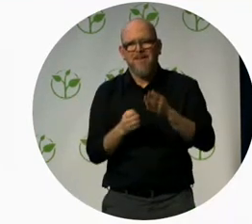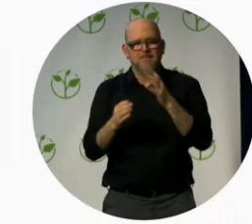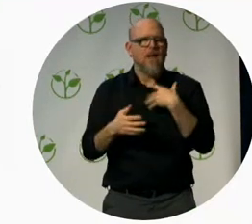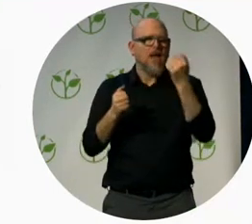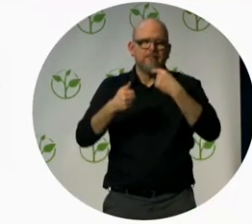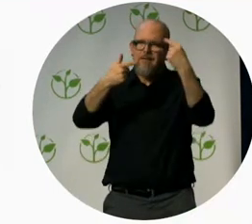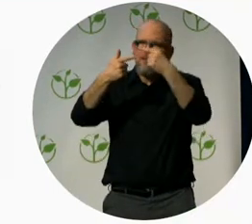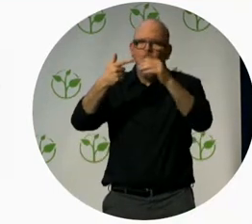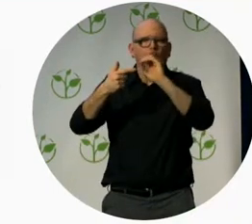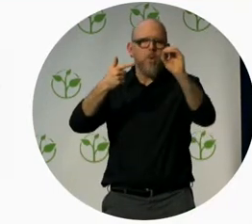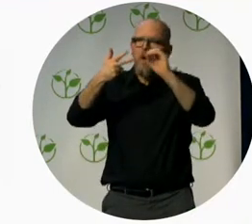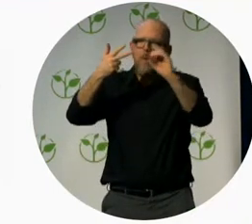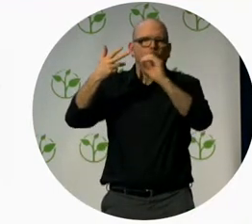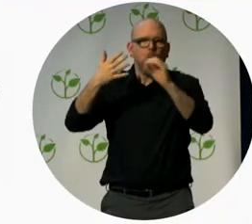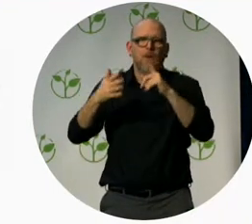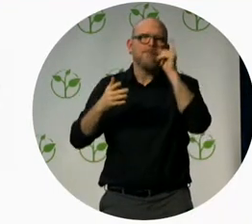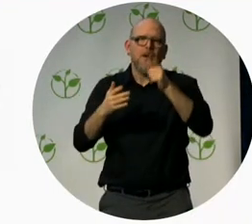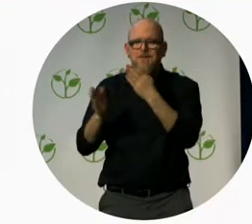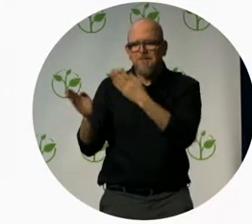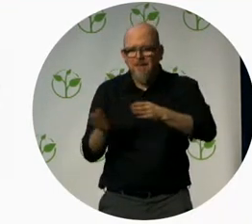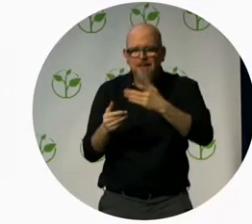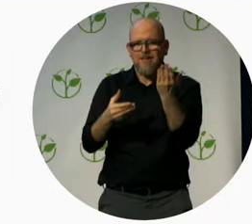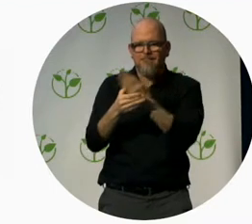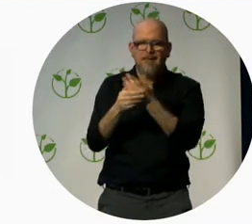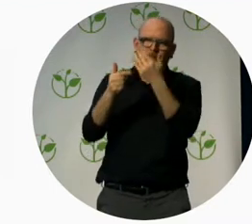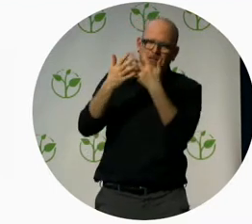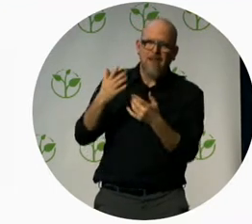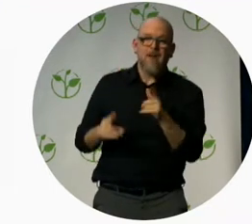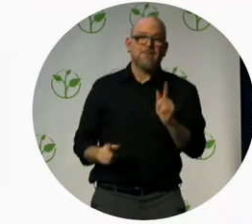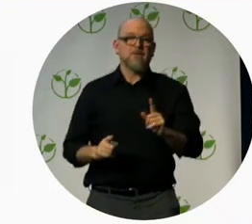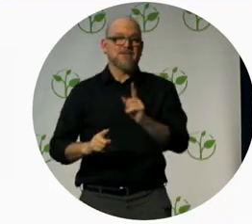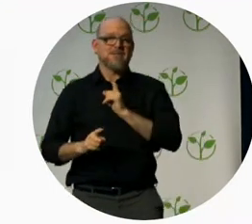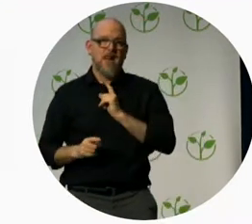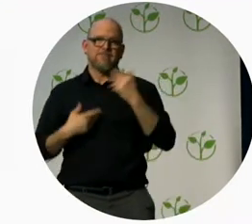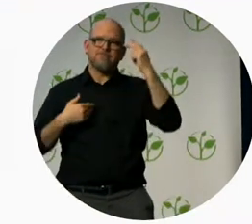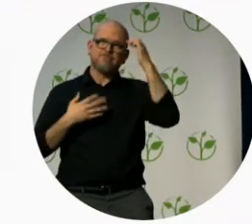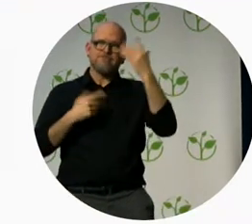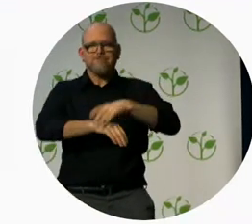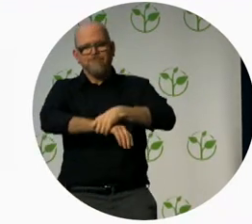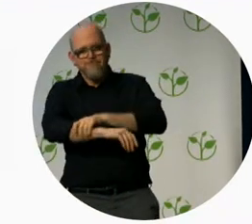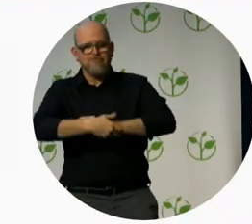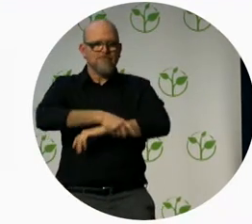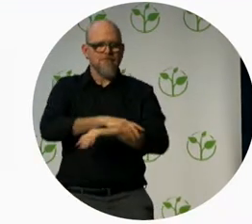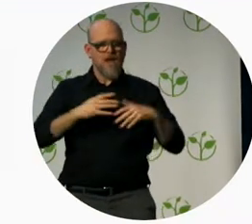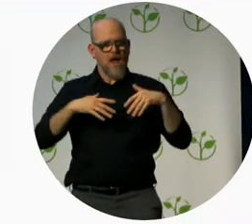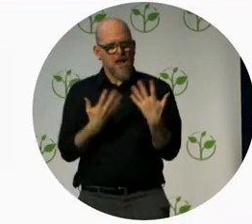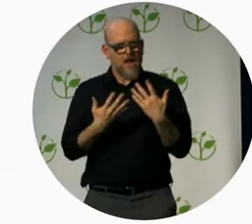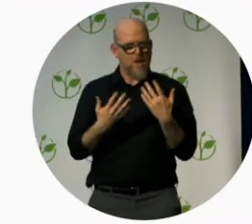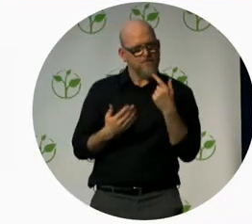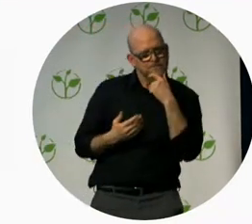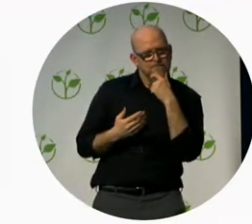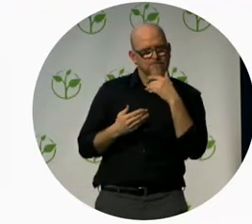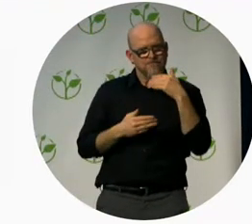problem To build understood.org at high-tech speed, every member of our team needed to